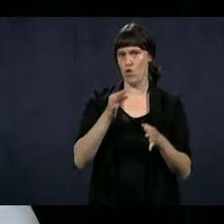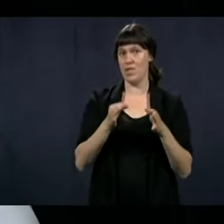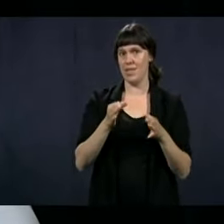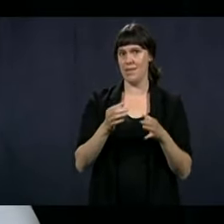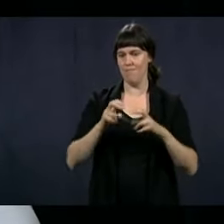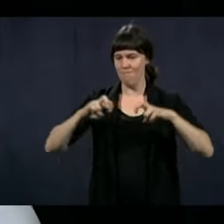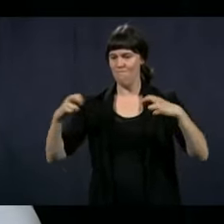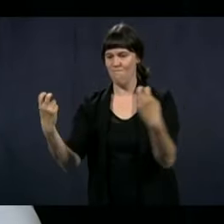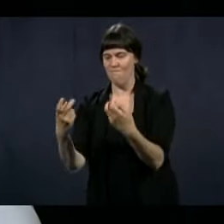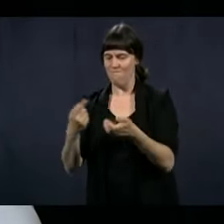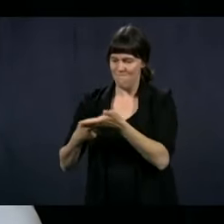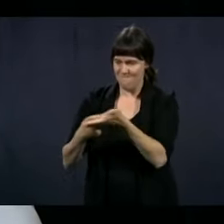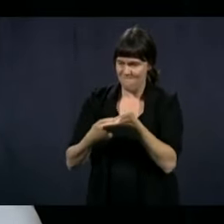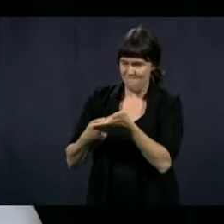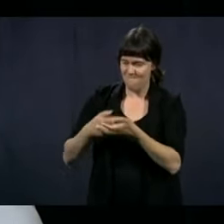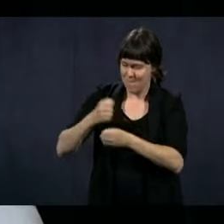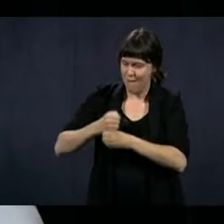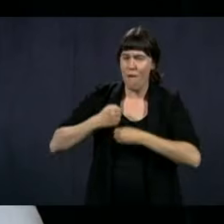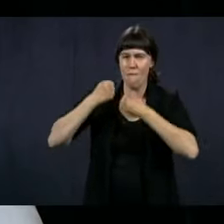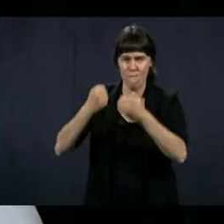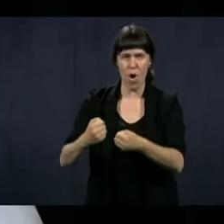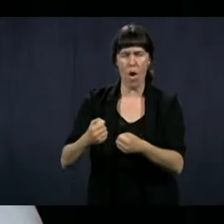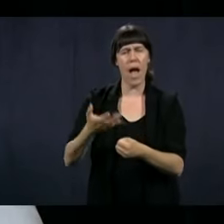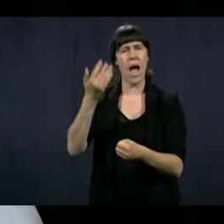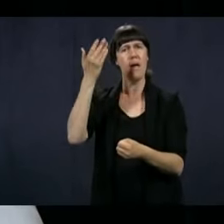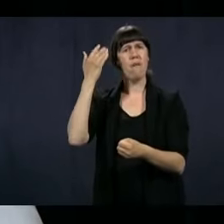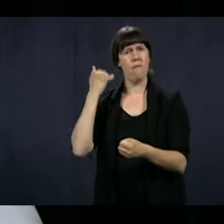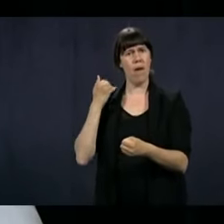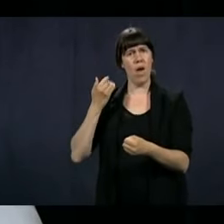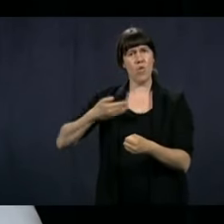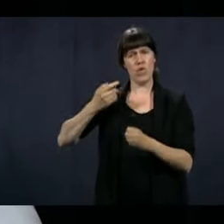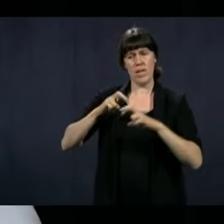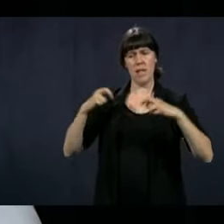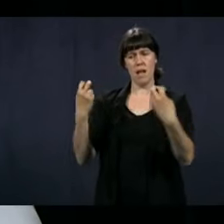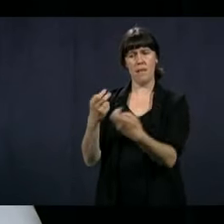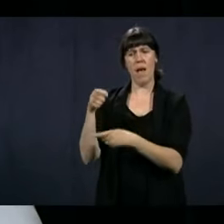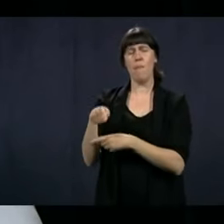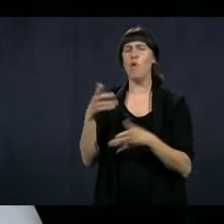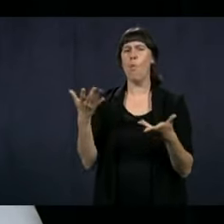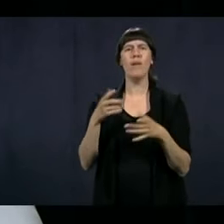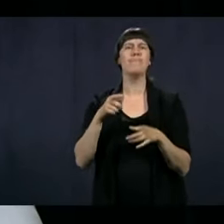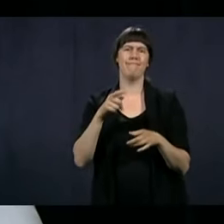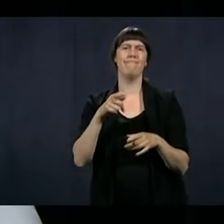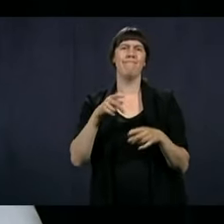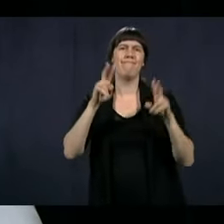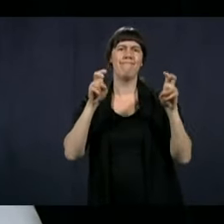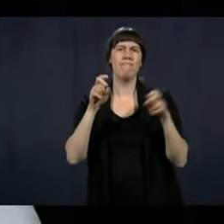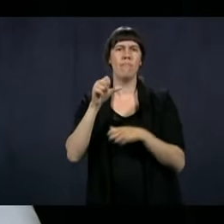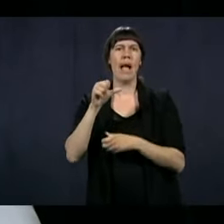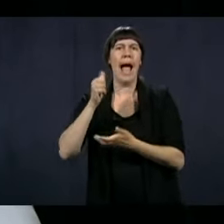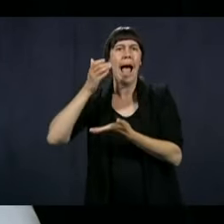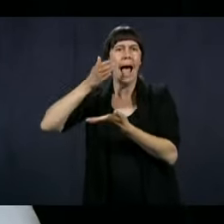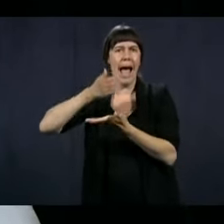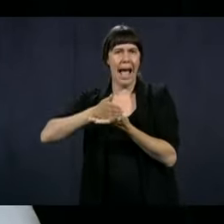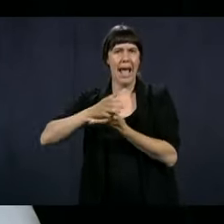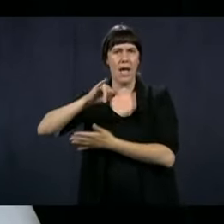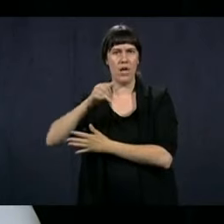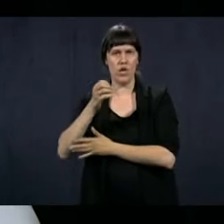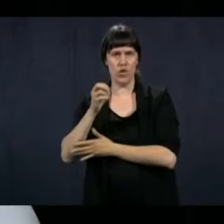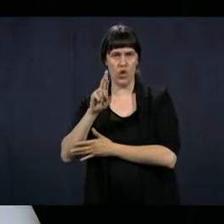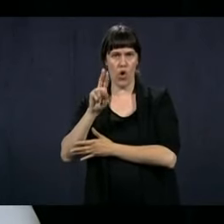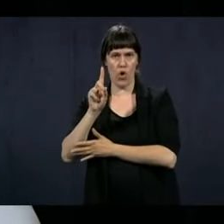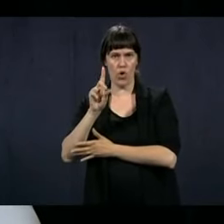system that work really hard together. And this table was also used during the case of Jordan to find